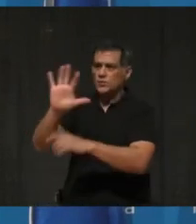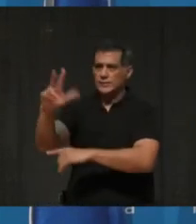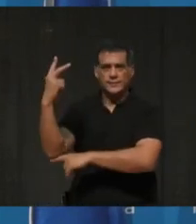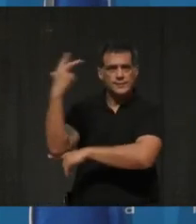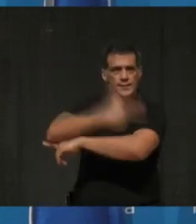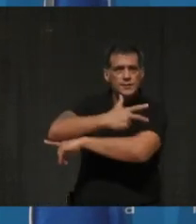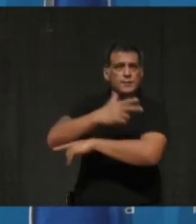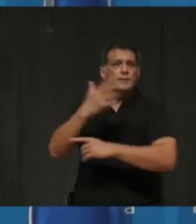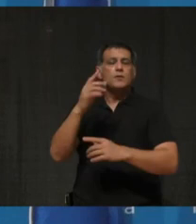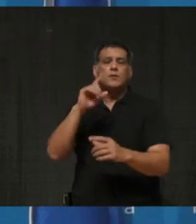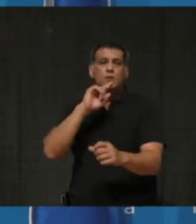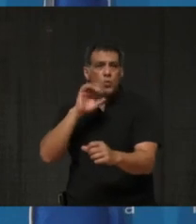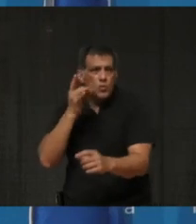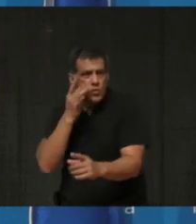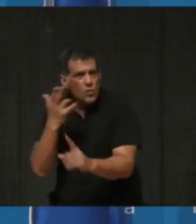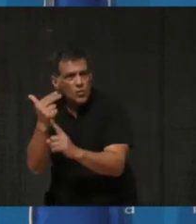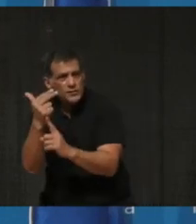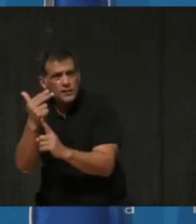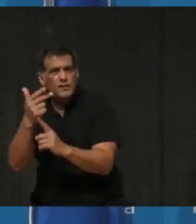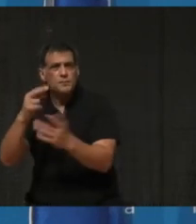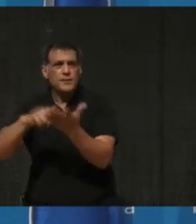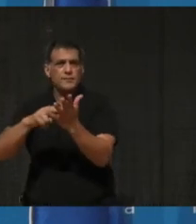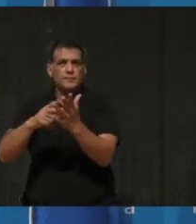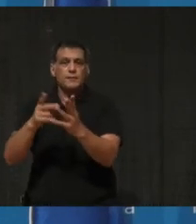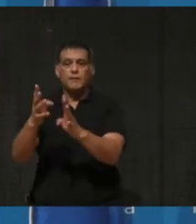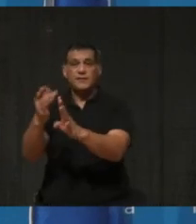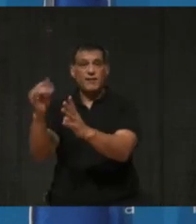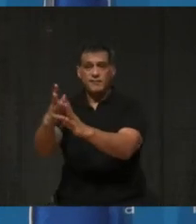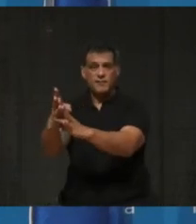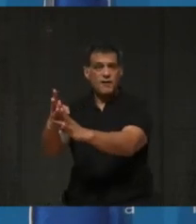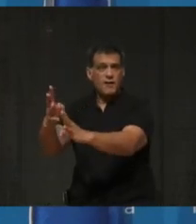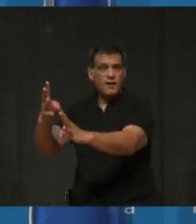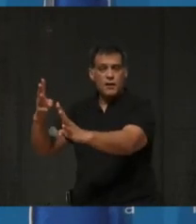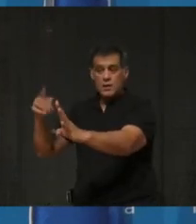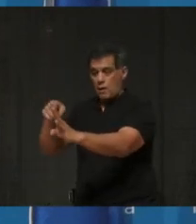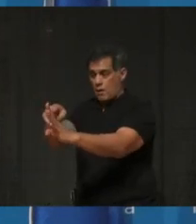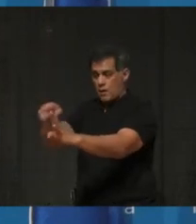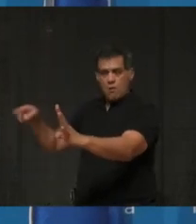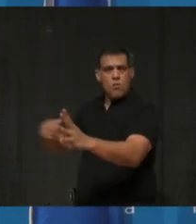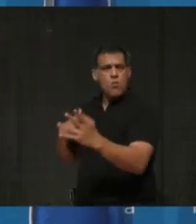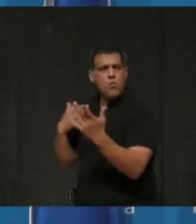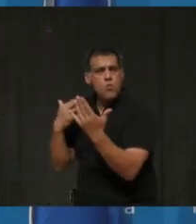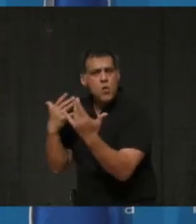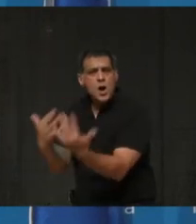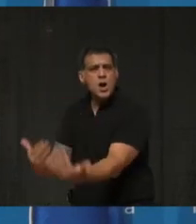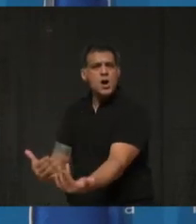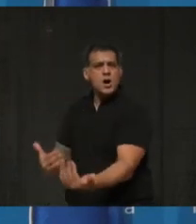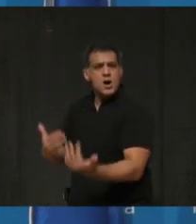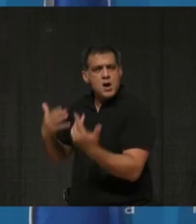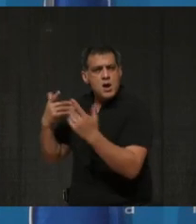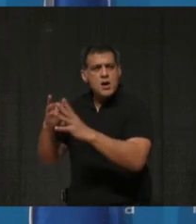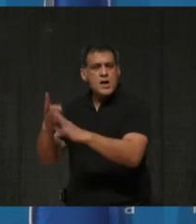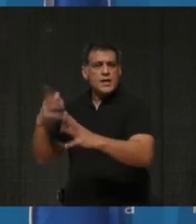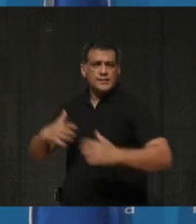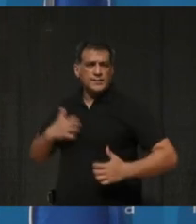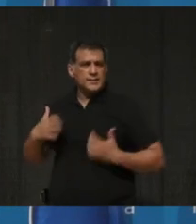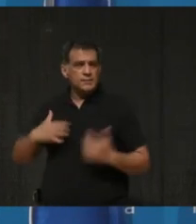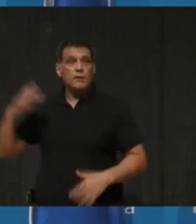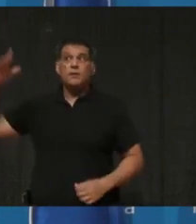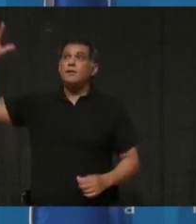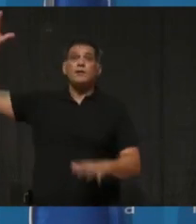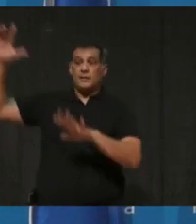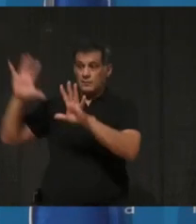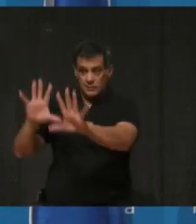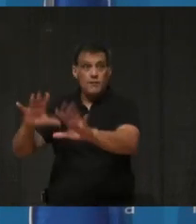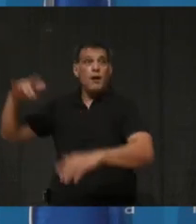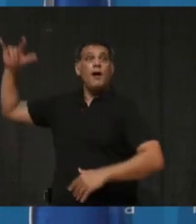And many of them have experienced long lineups, long waits to register in the hotel. And when you're traveling overseas and you've lost